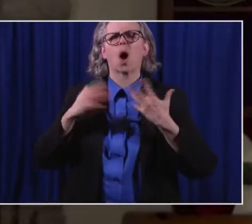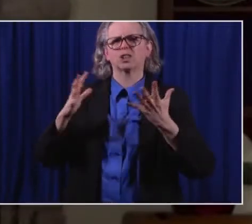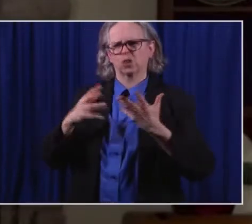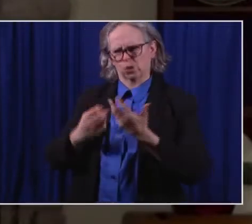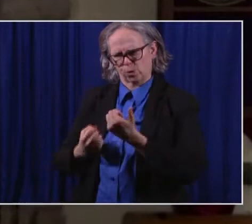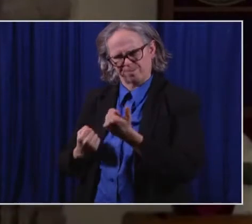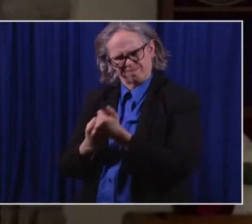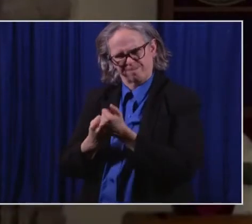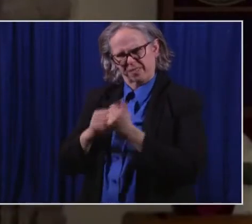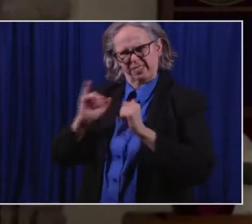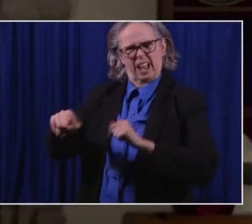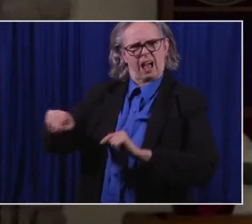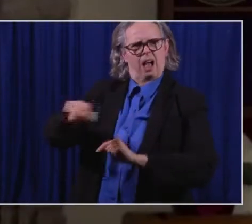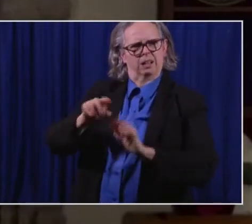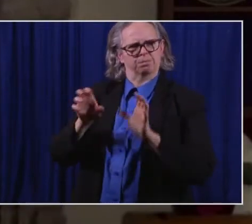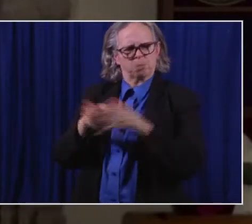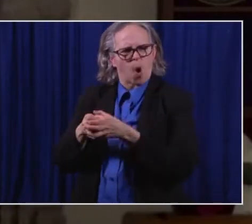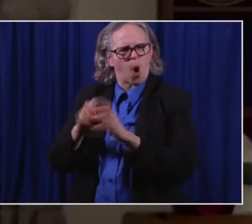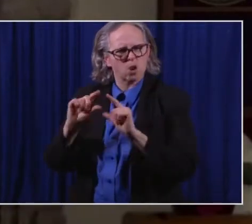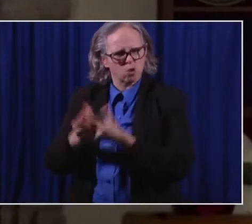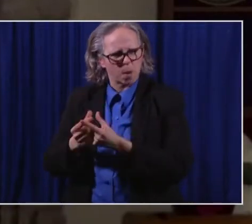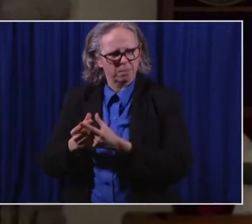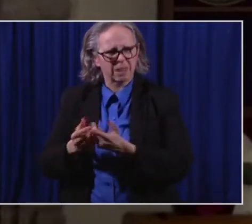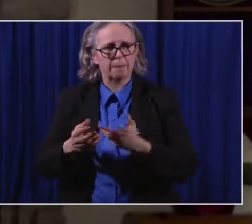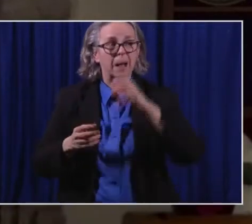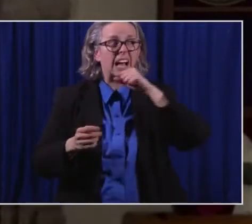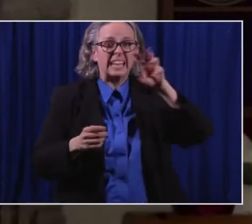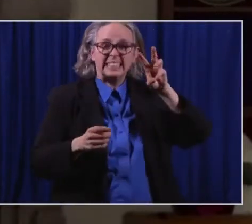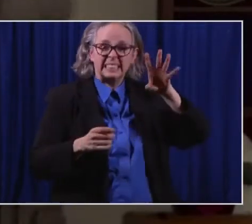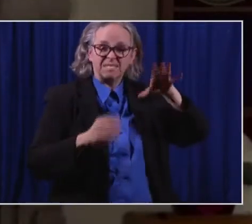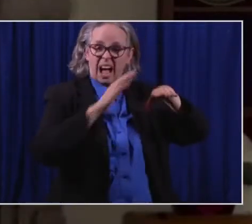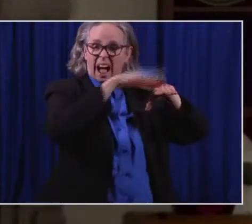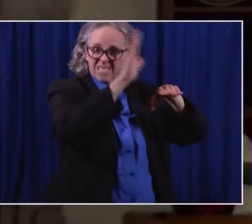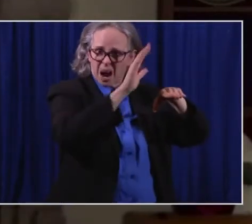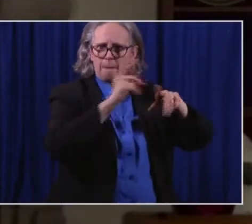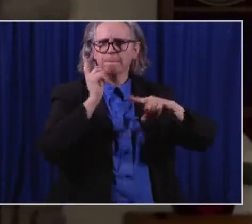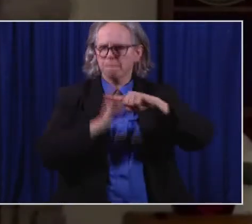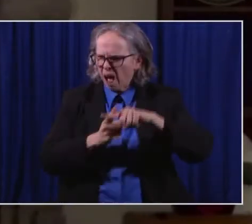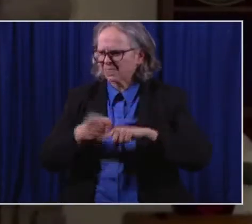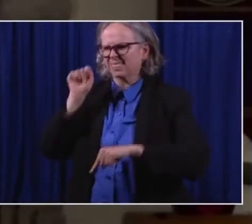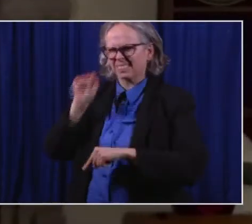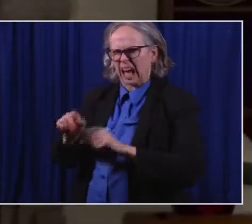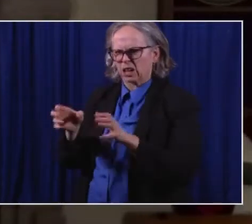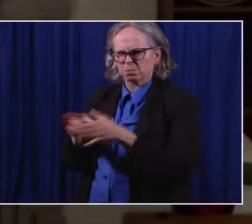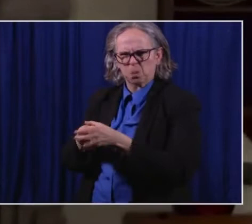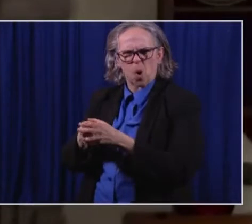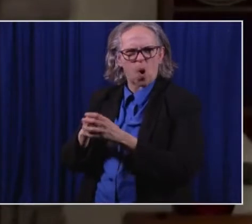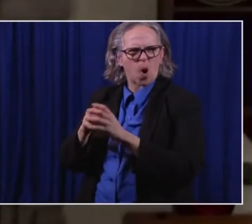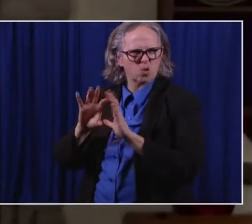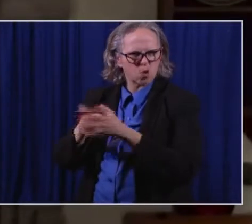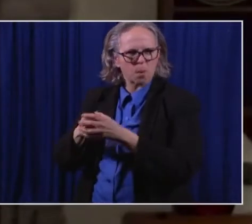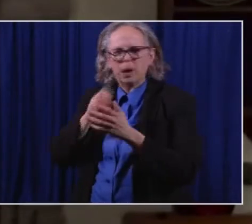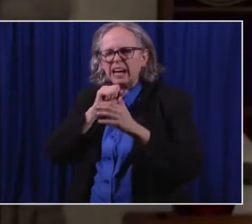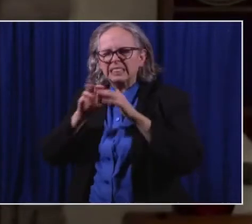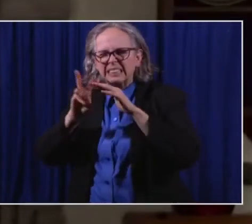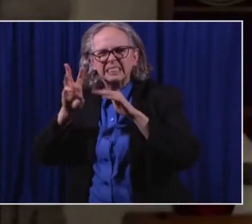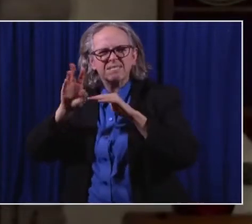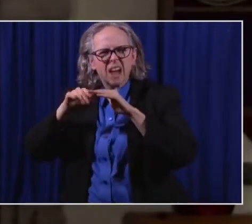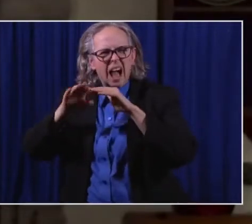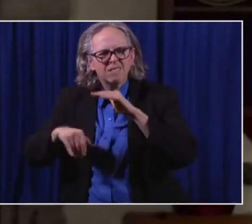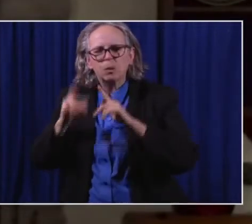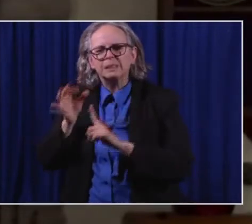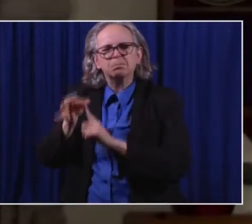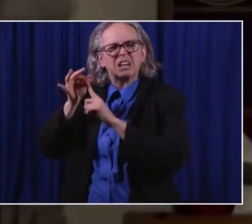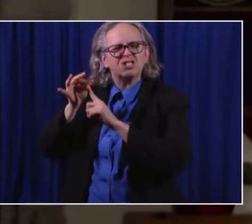same group, uh, to get the vaccines. Let me move to the third group that is in this